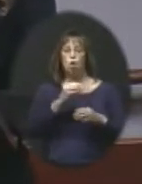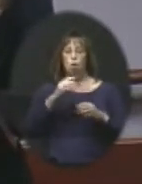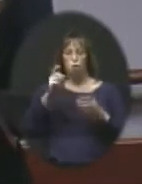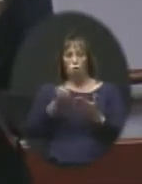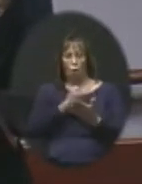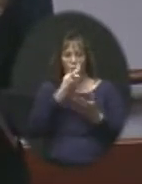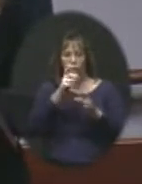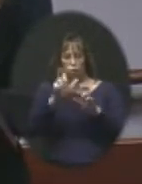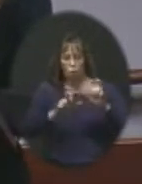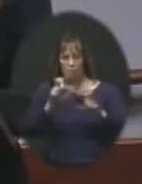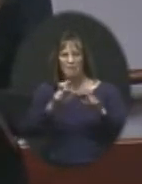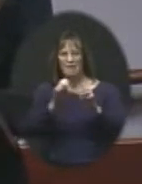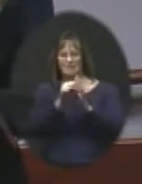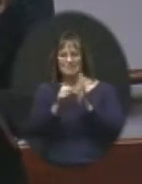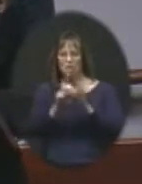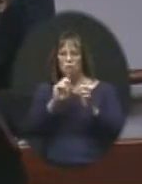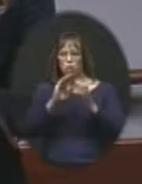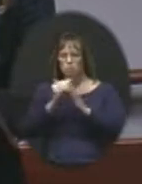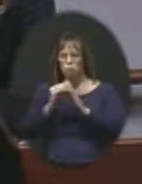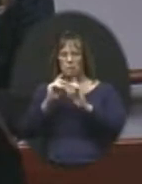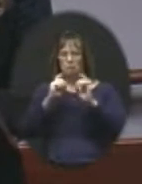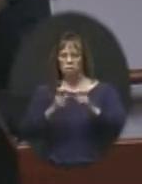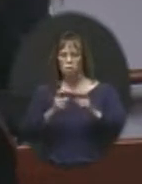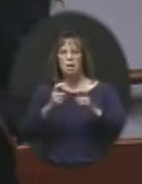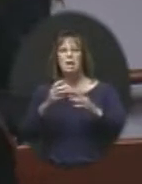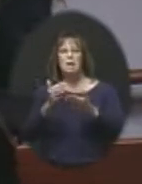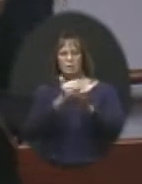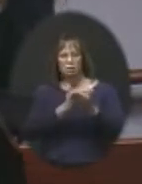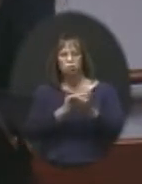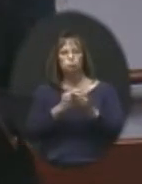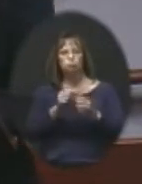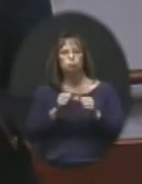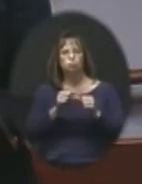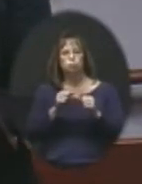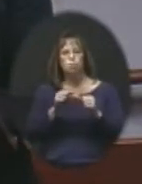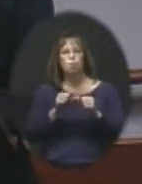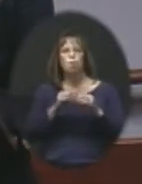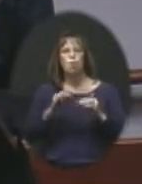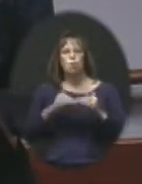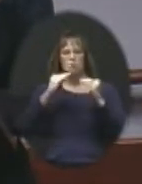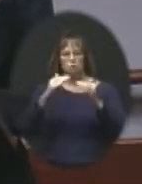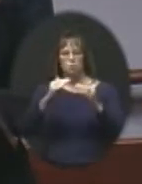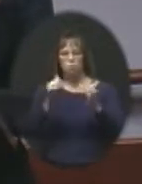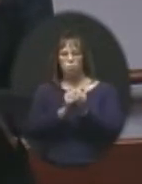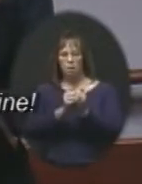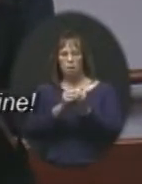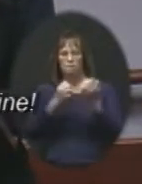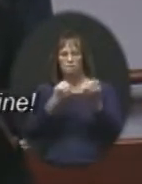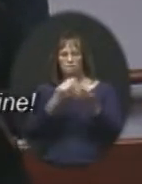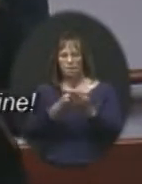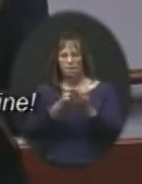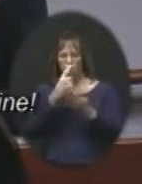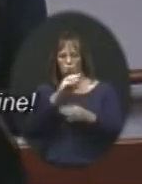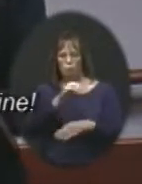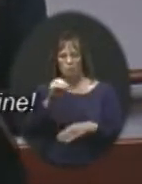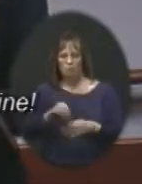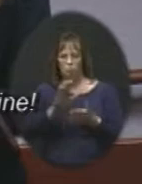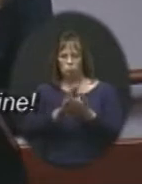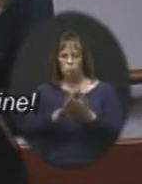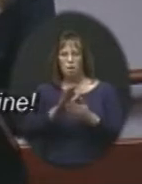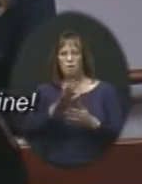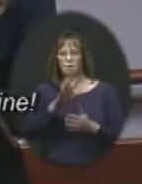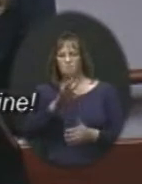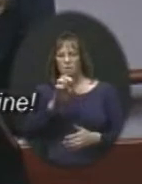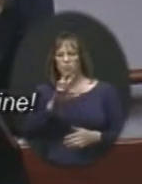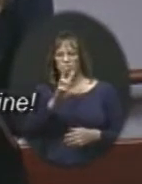well as the state and community donations, the foundation continues to raise the bar in funding support to the Olathe Public Schools. More than $563